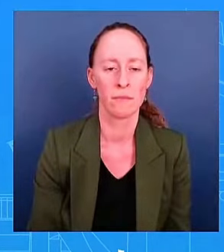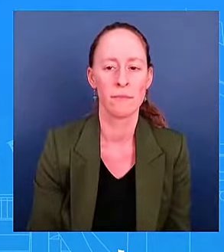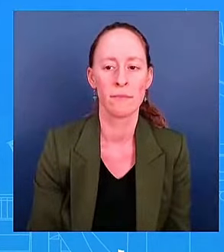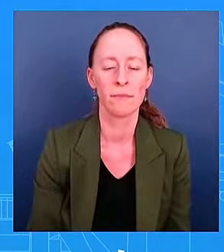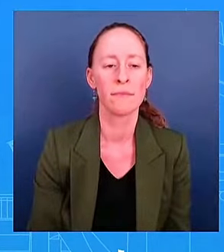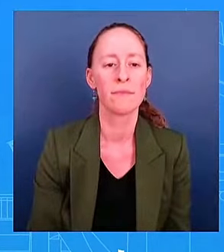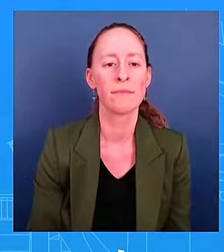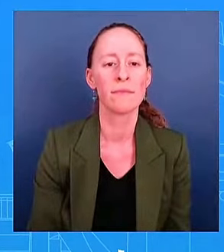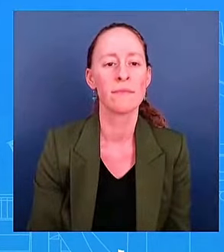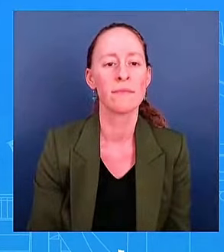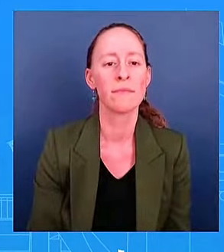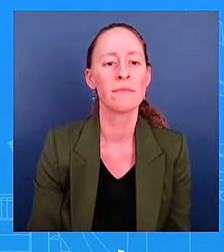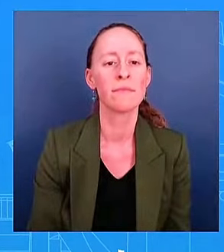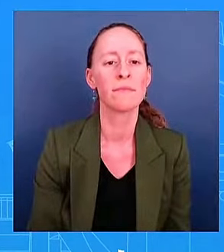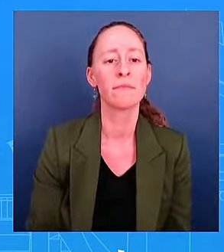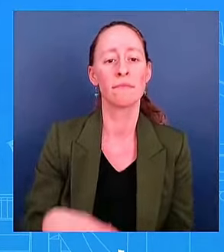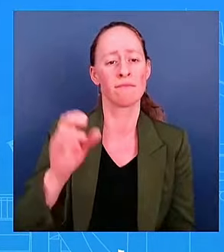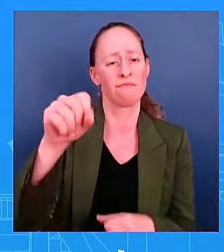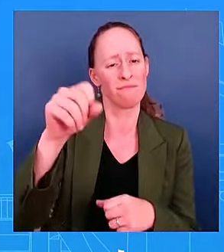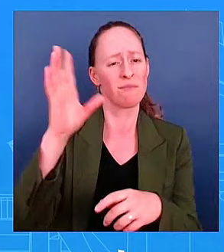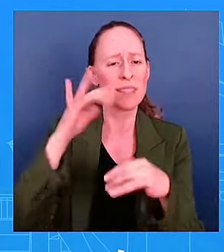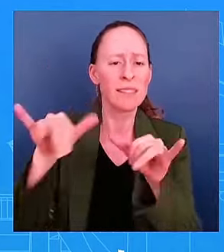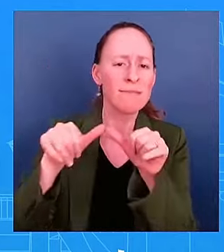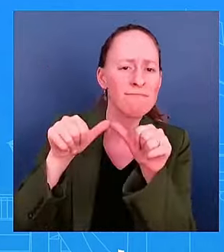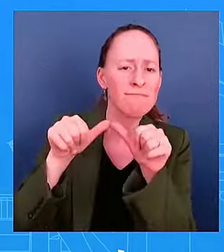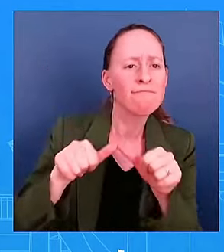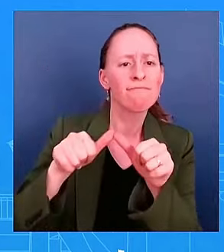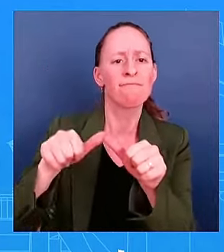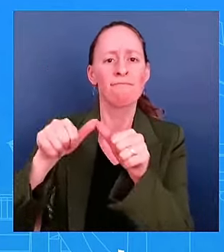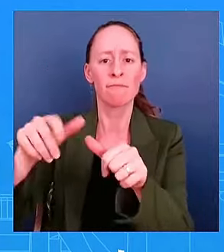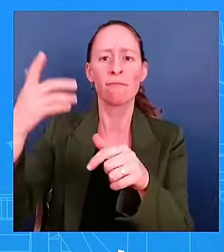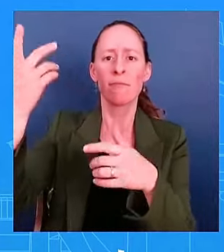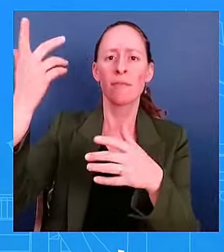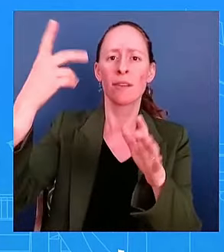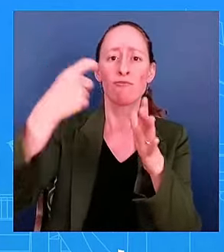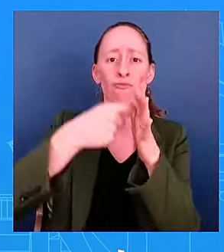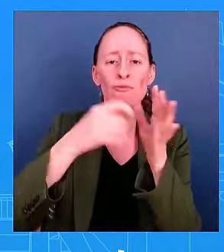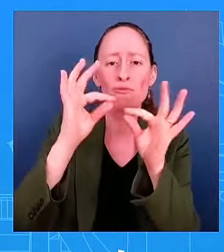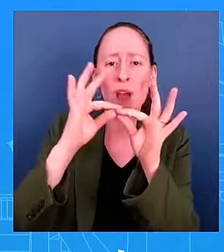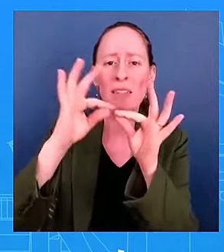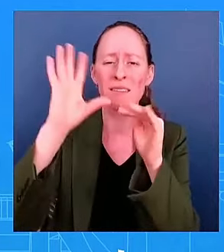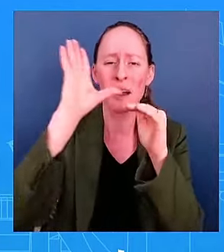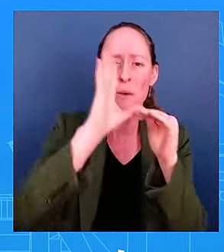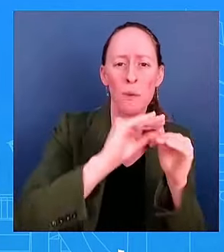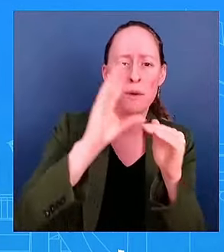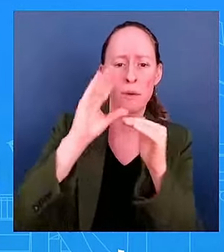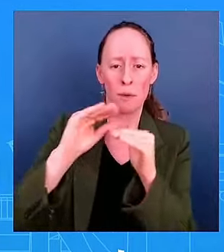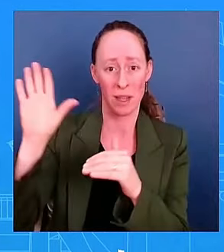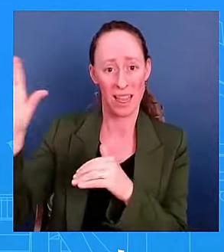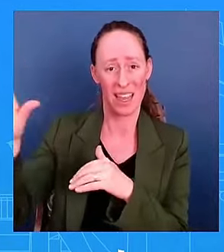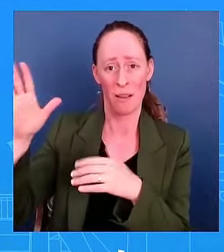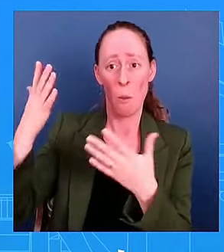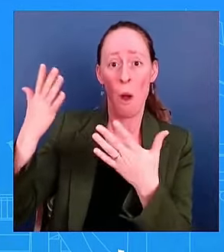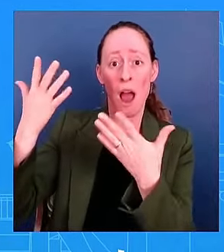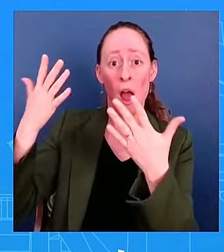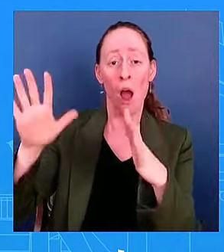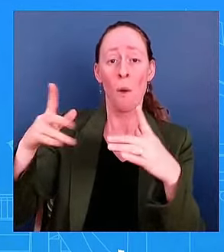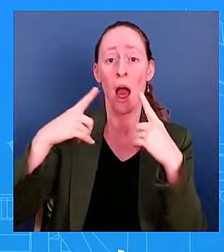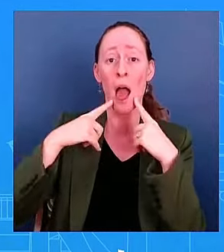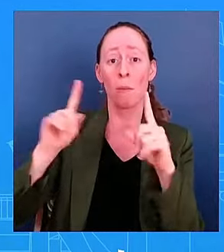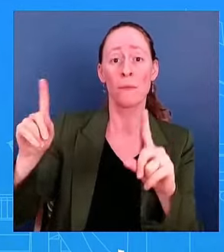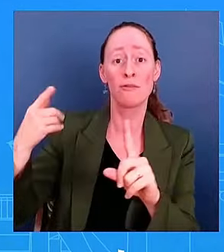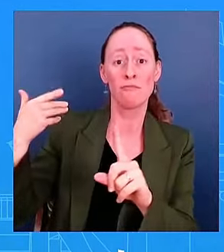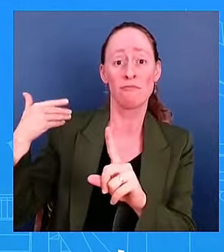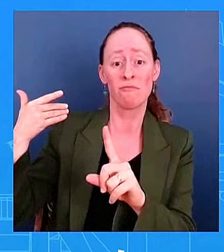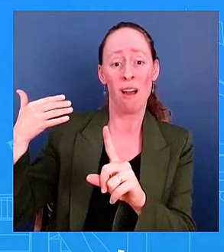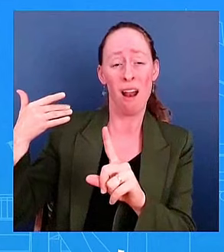costs. And I think that matters. I think his record certainly matters. And you are going to see him, continue to see him, you